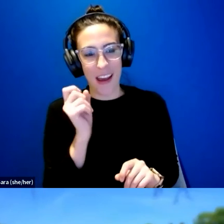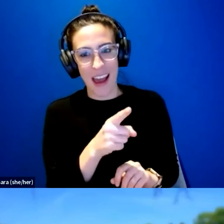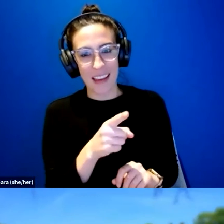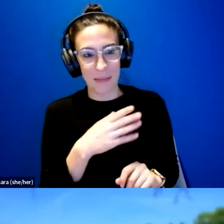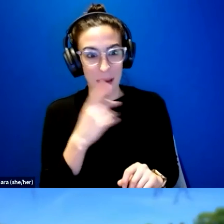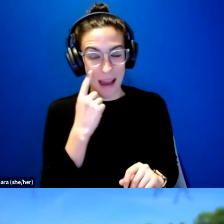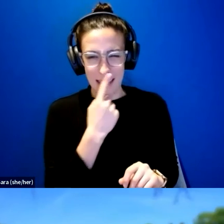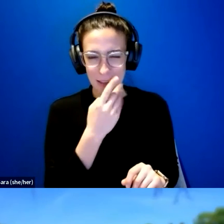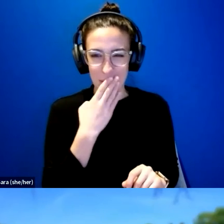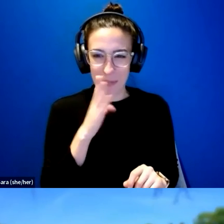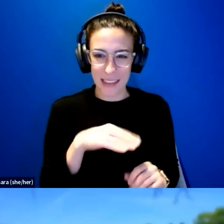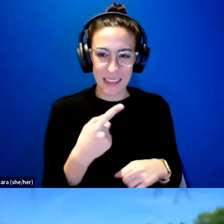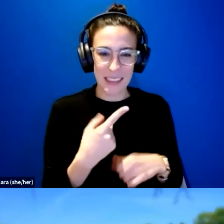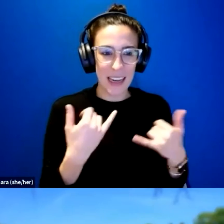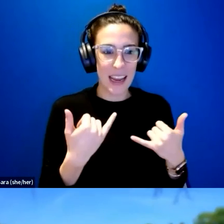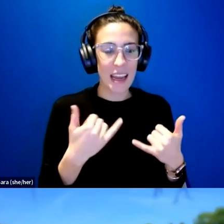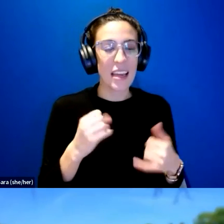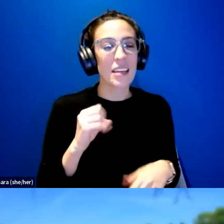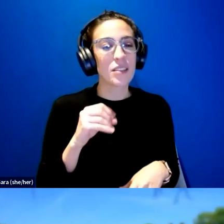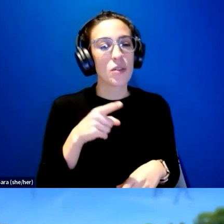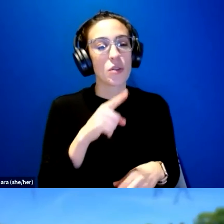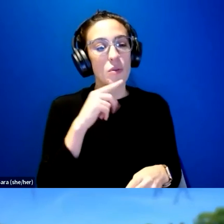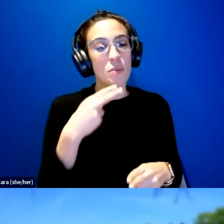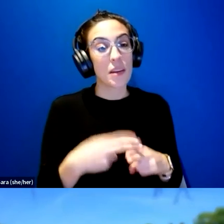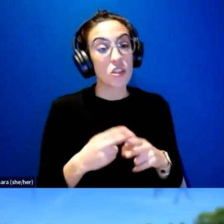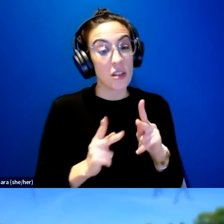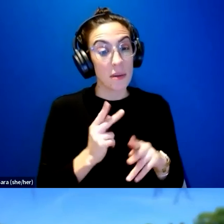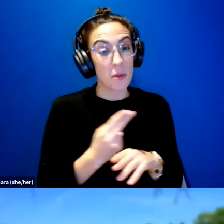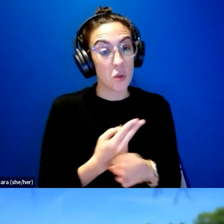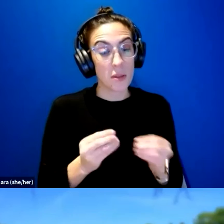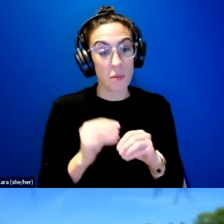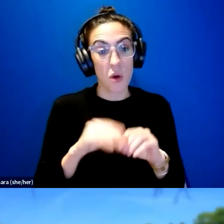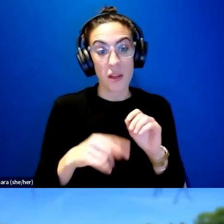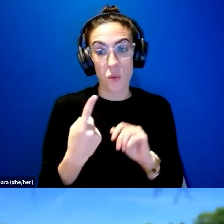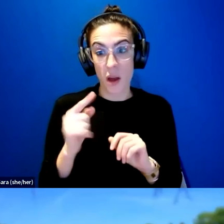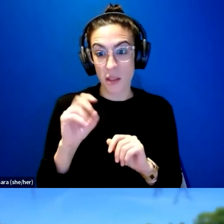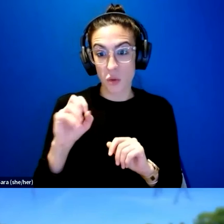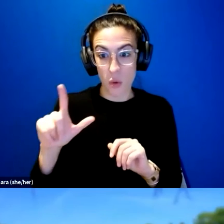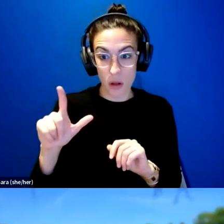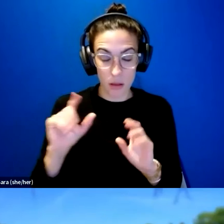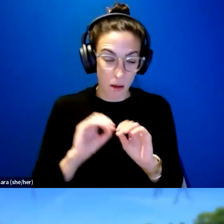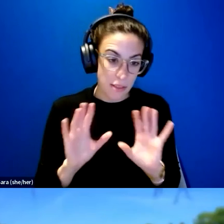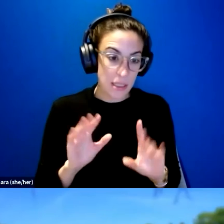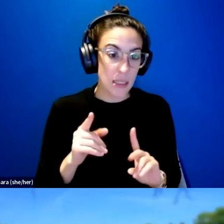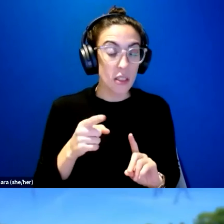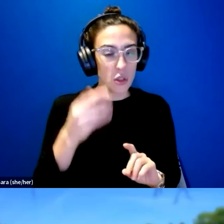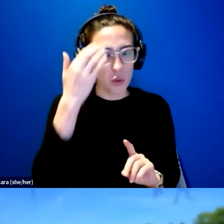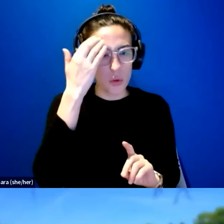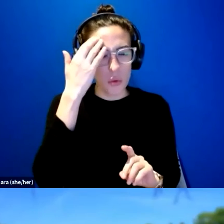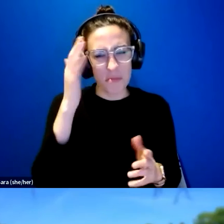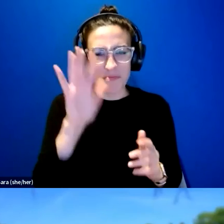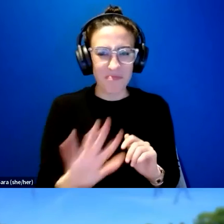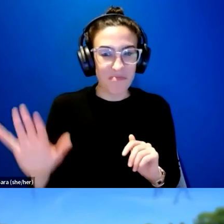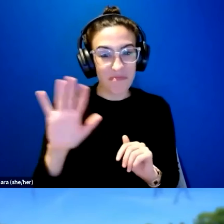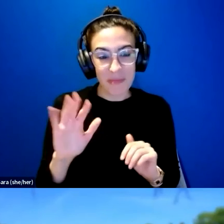today. So you mentioned that people were using more than one tool, obviously. Do you know roughly how